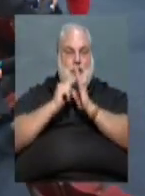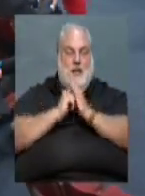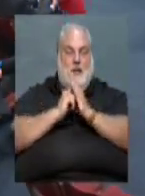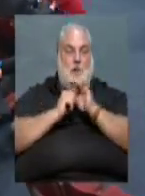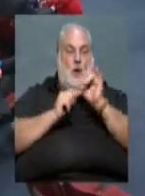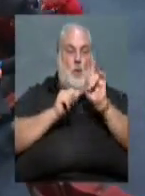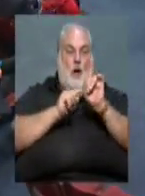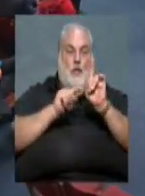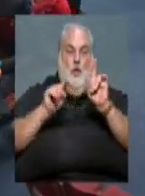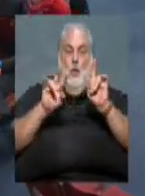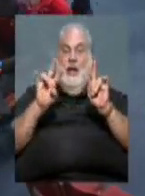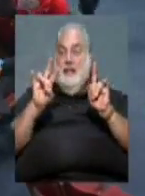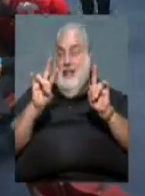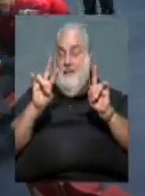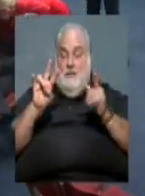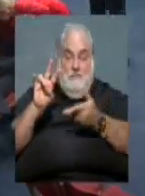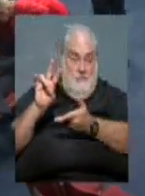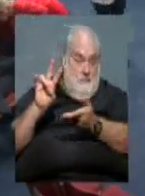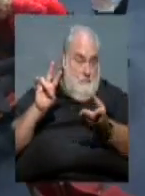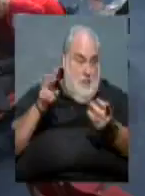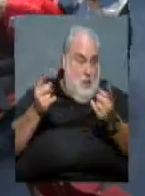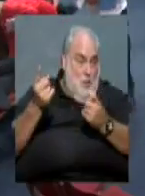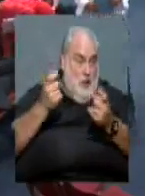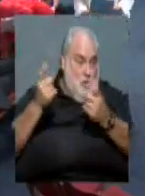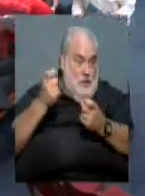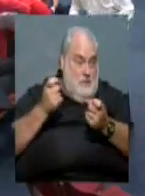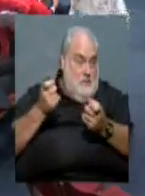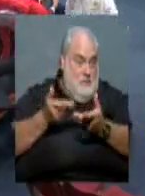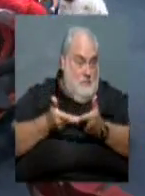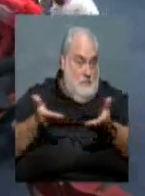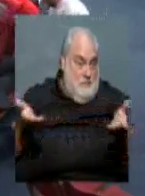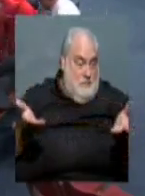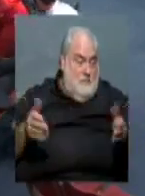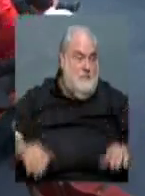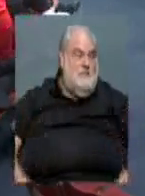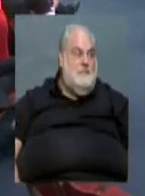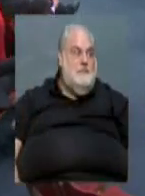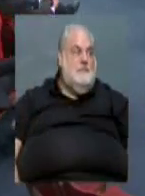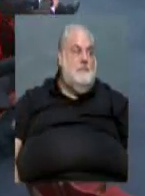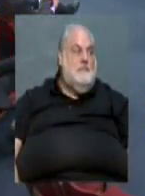one through seven. Let me ask the board members whether you have any questions about any of those.